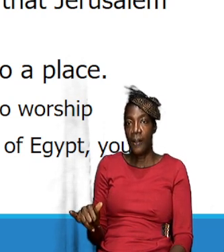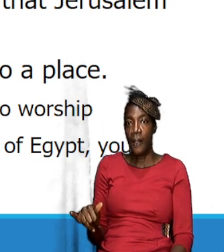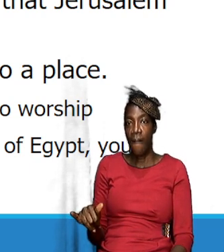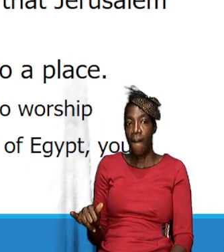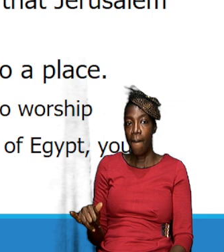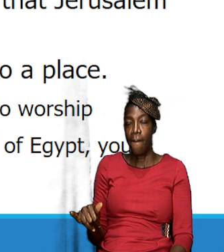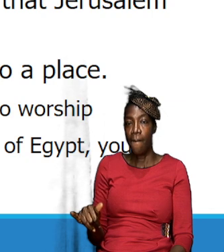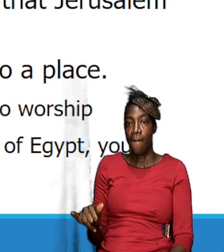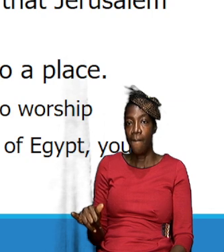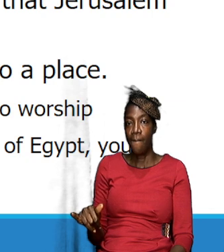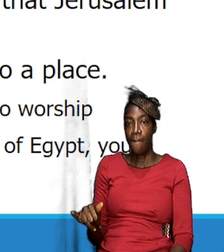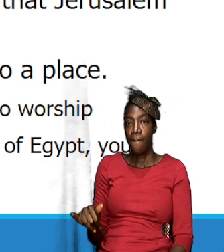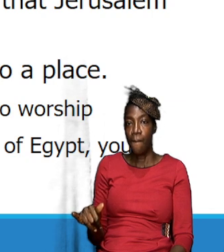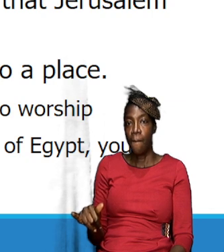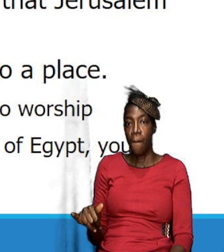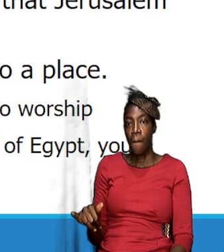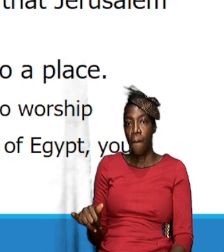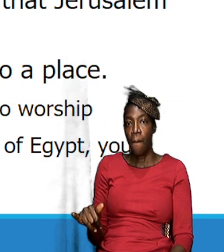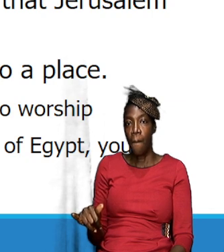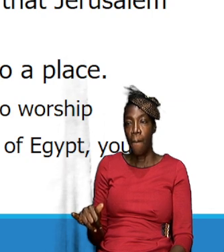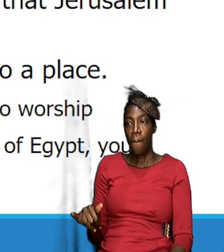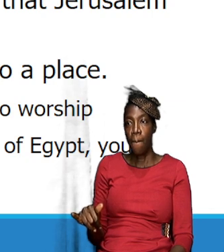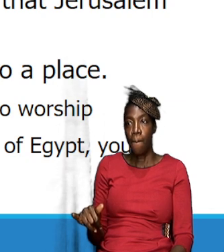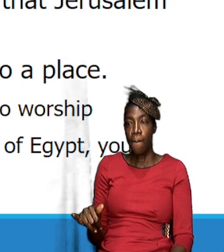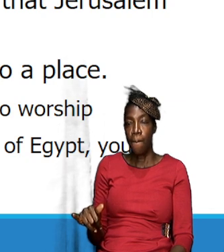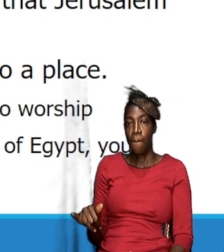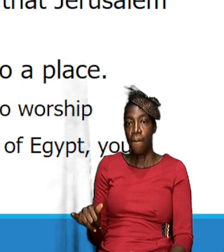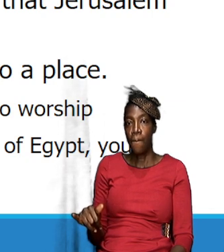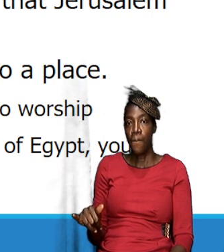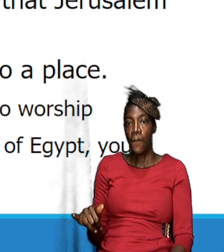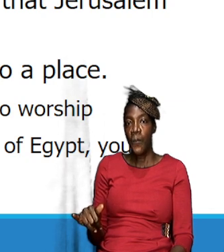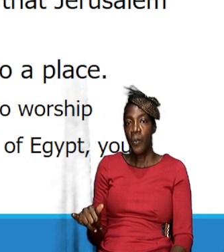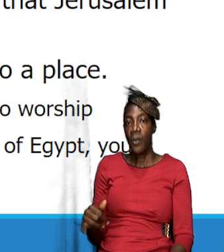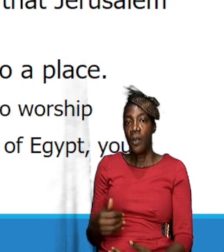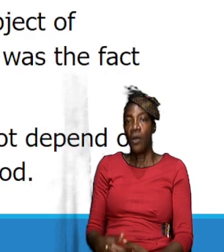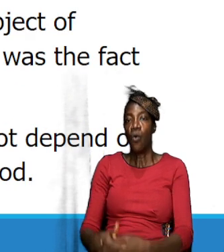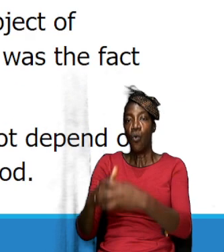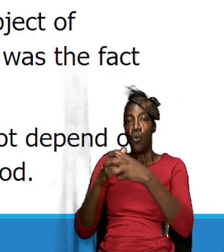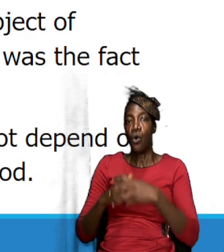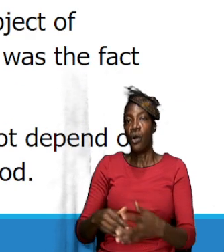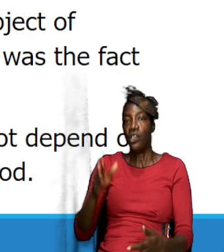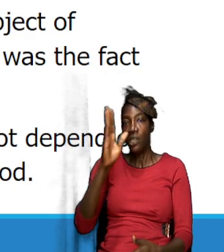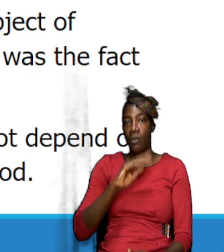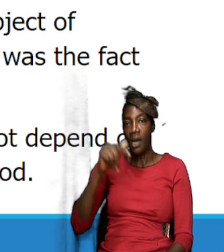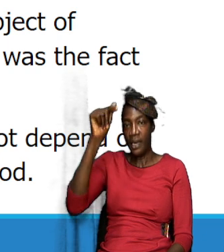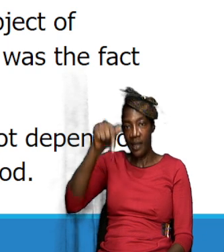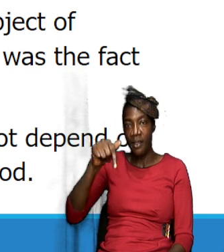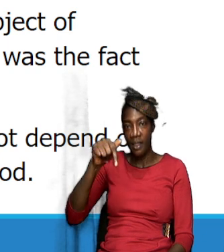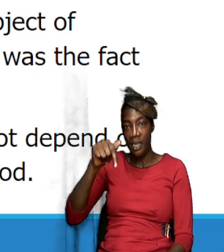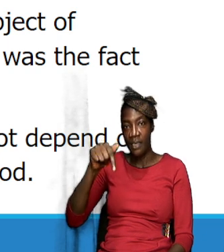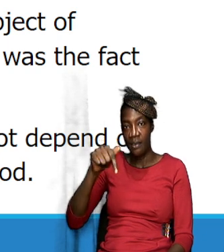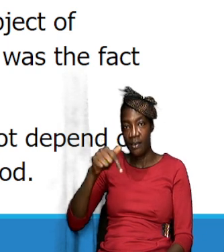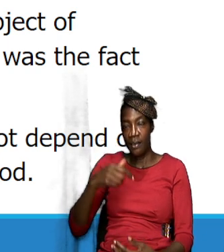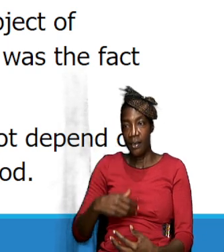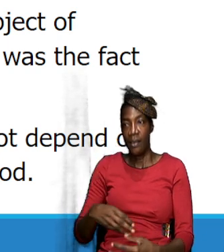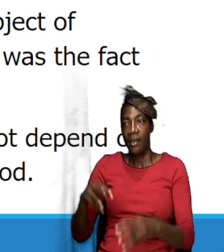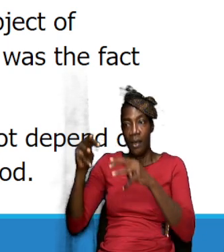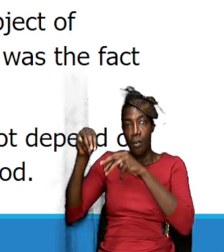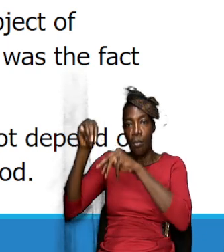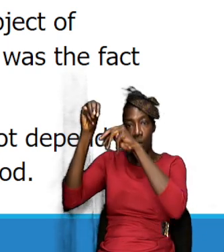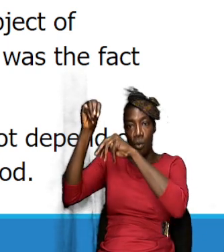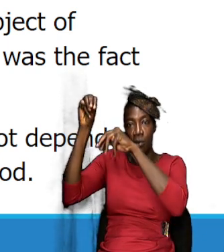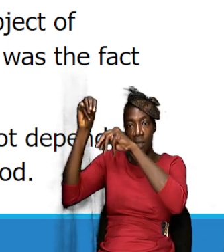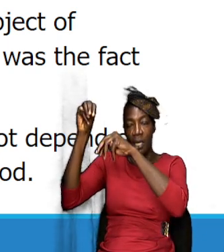the woman is saying that basically they worship God in this mountain she probably